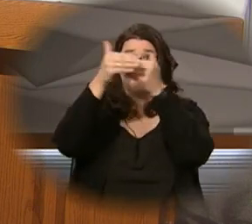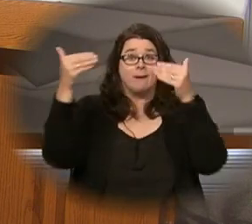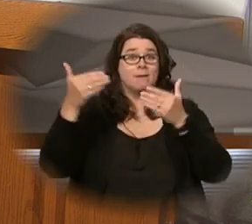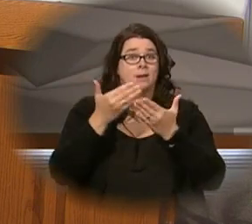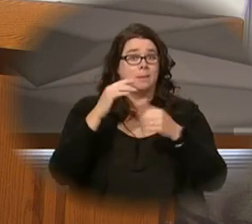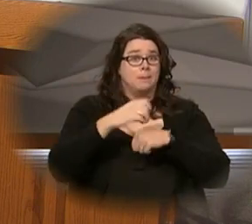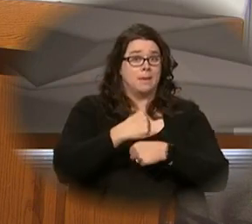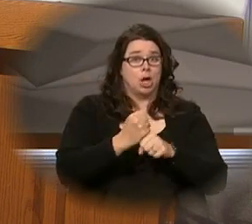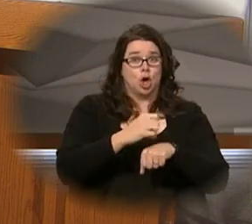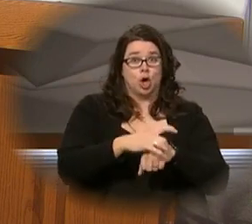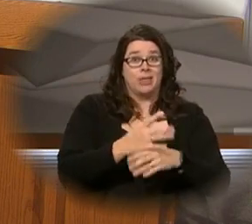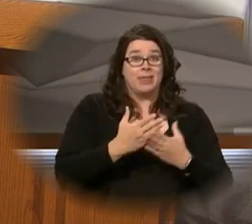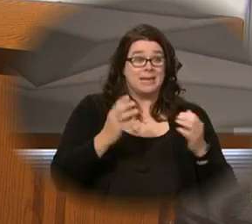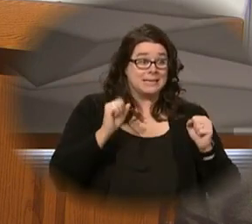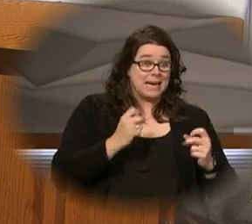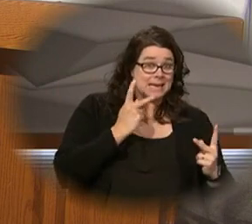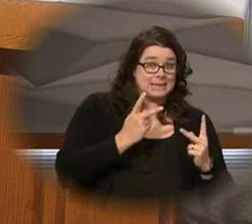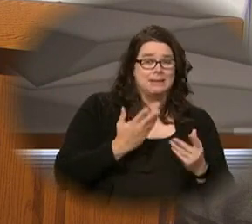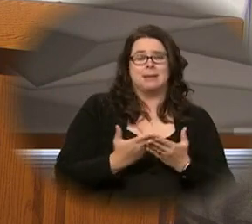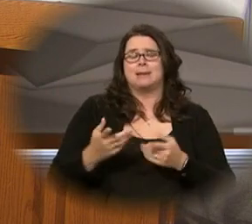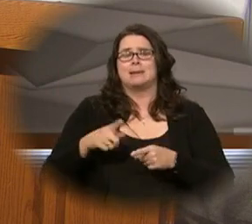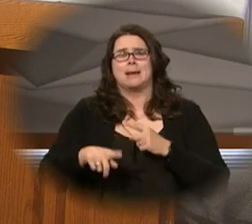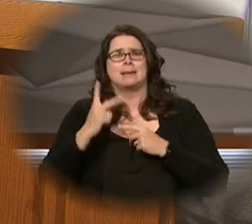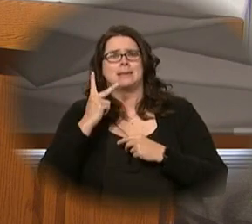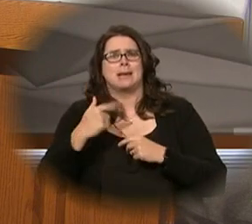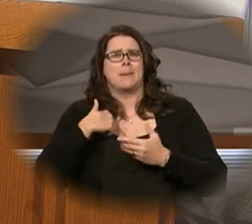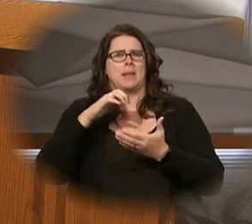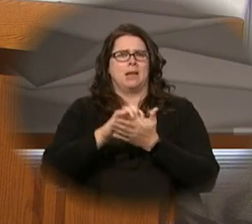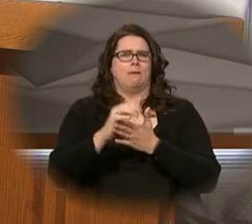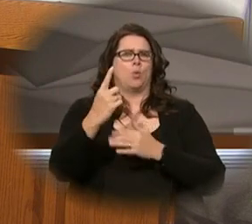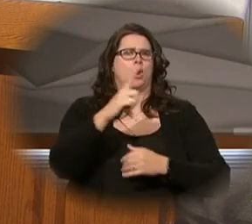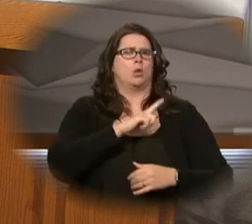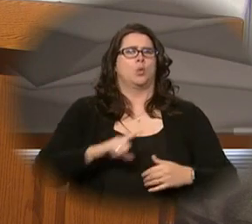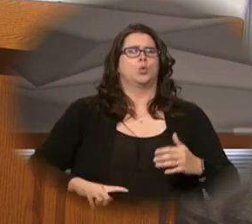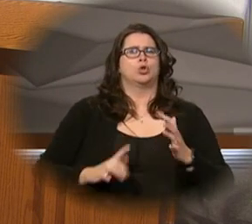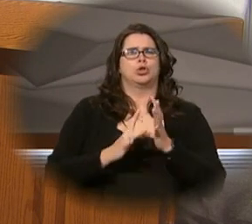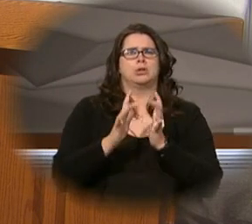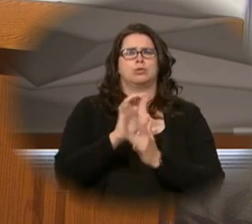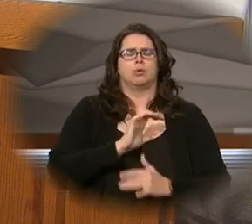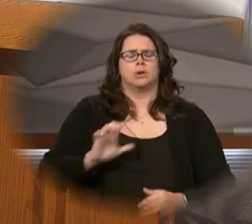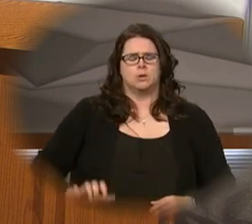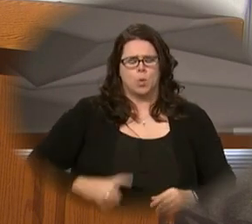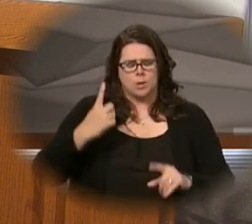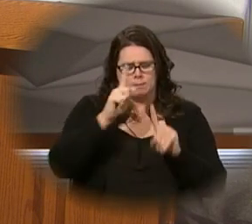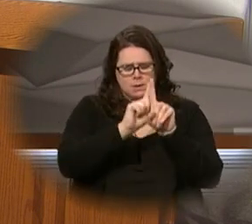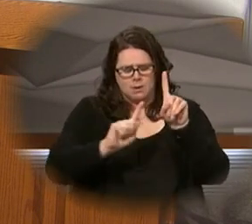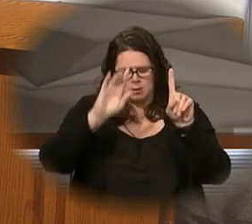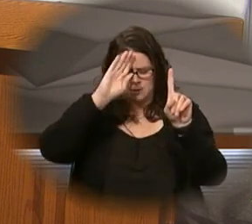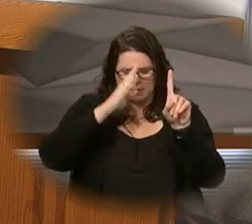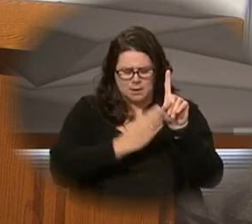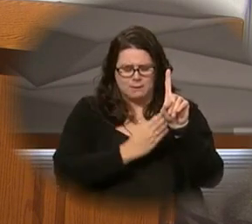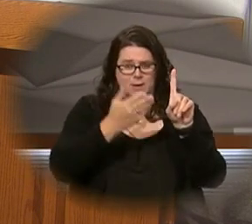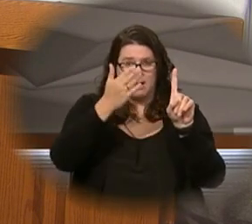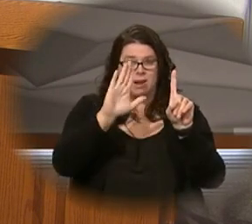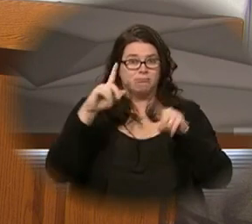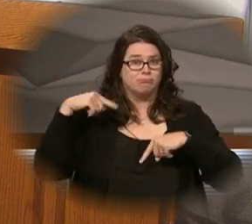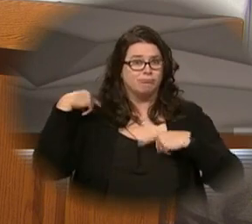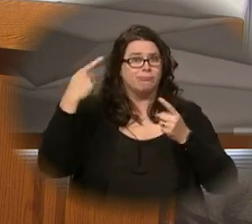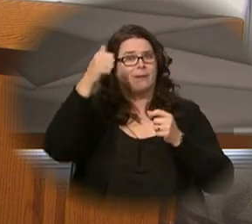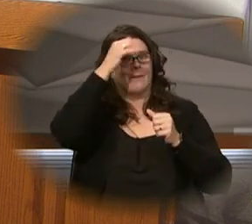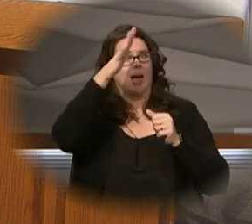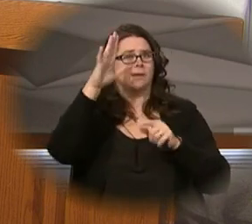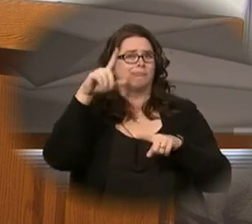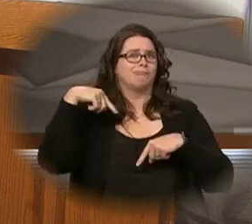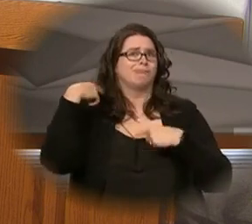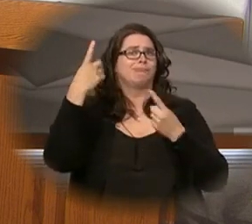of all things visible and invisible. I believe in one Lord, Jesus Christ, the only begotten Son of God, born